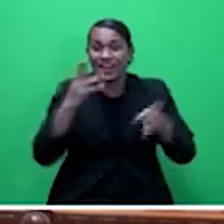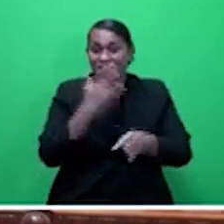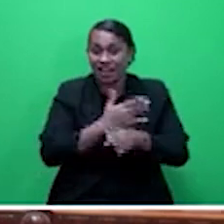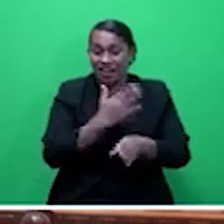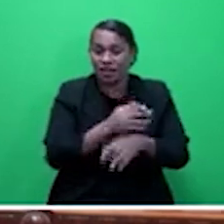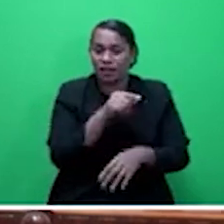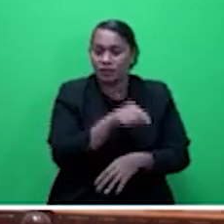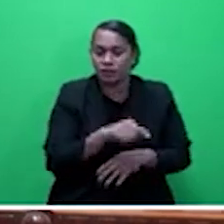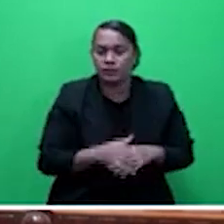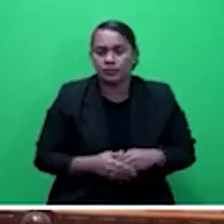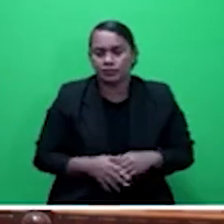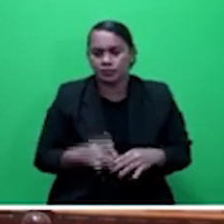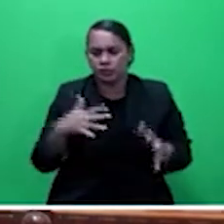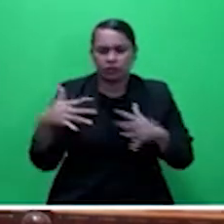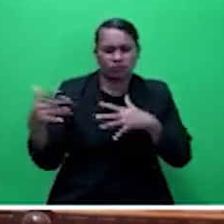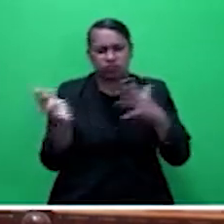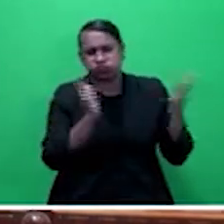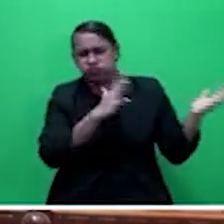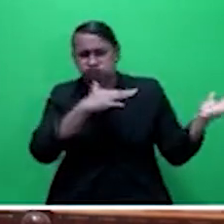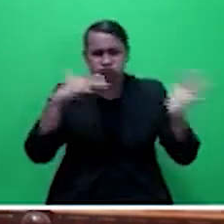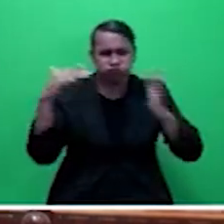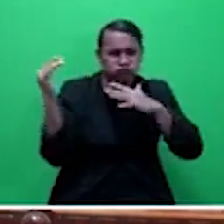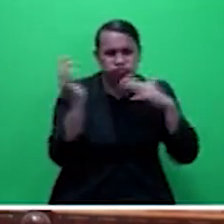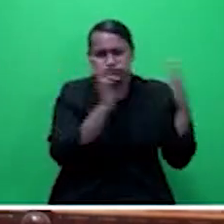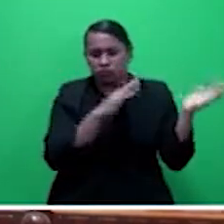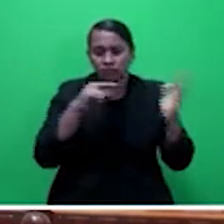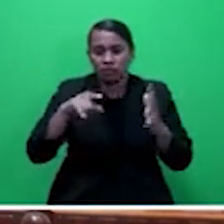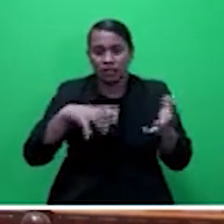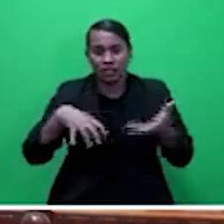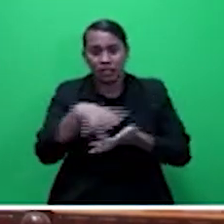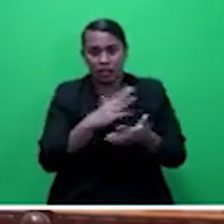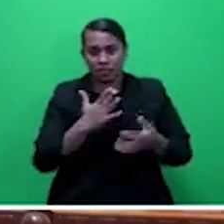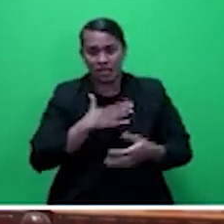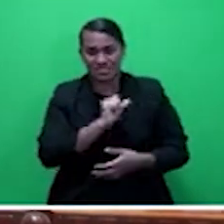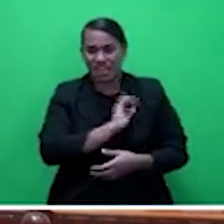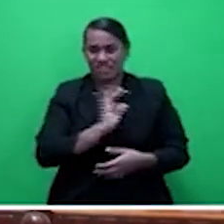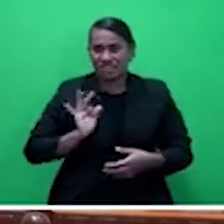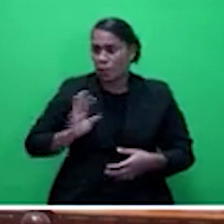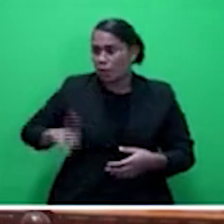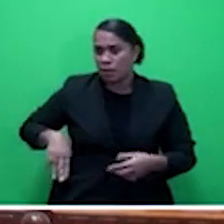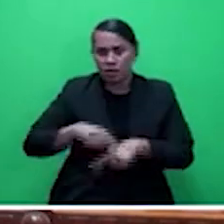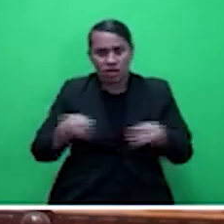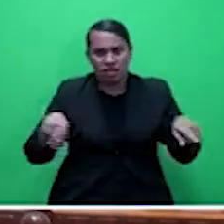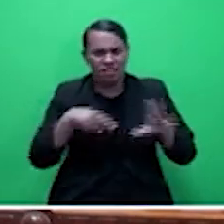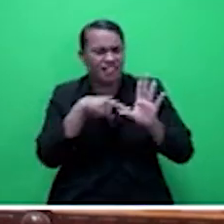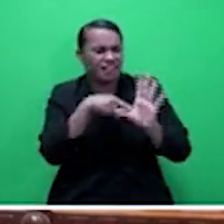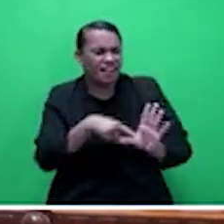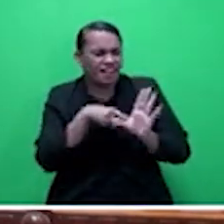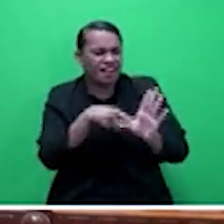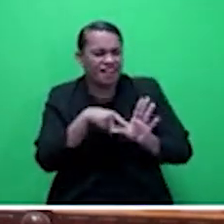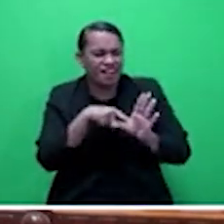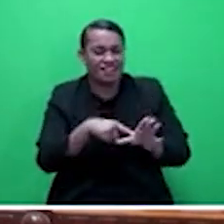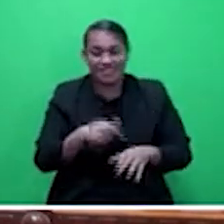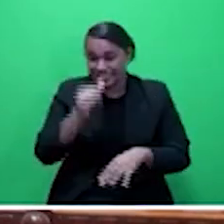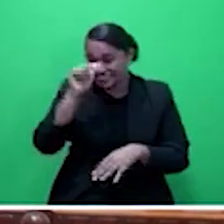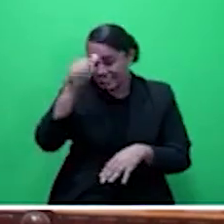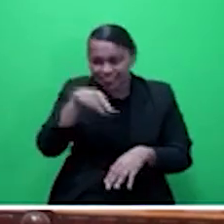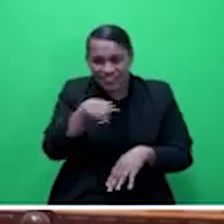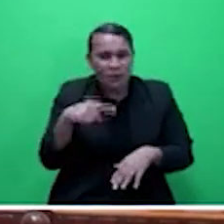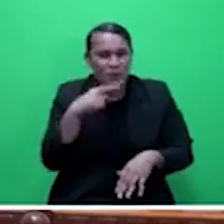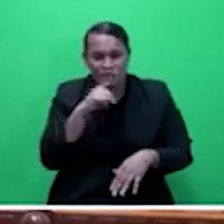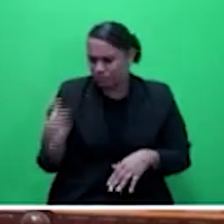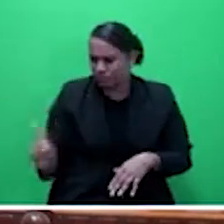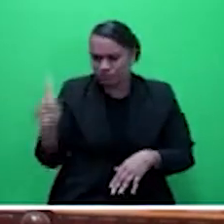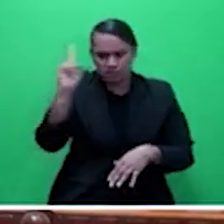and one of my staff members, a young Indo-Fijian boy, came to me and said, Sir,